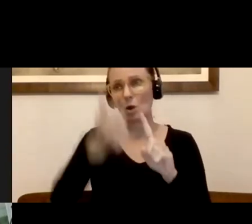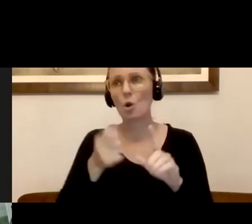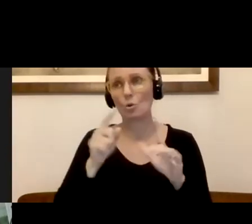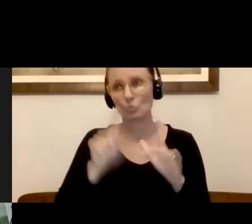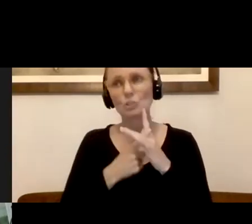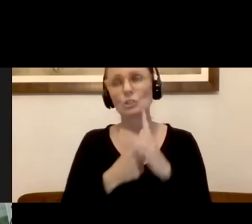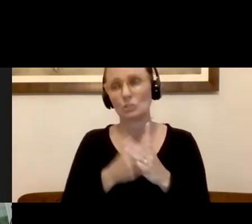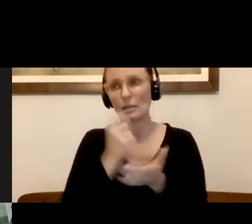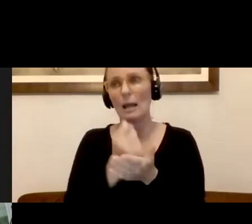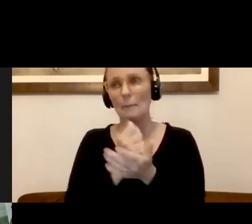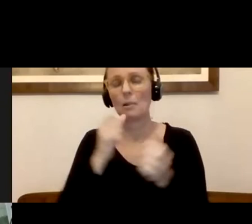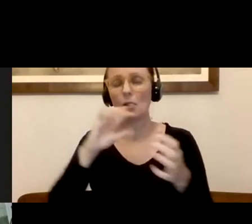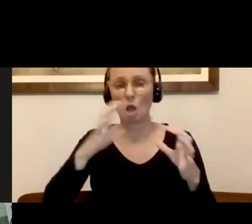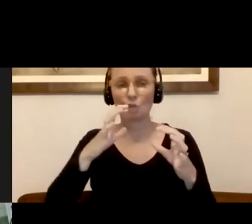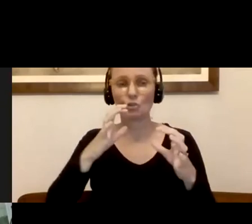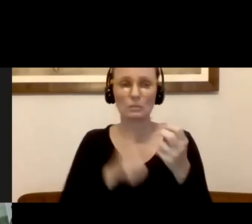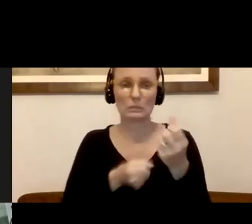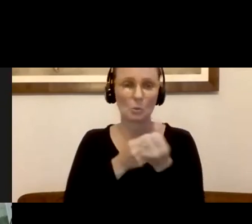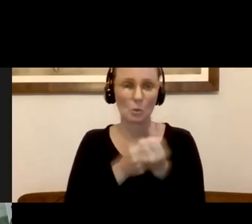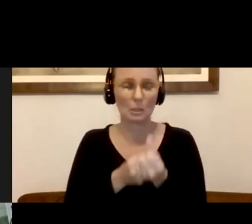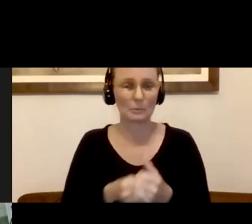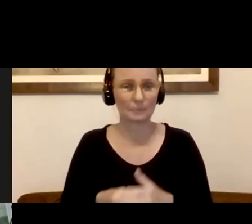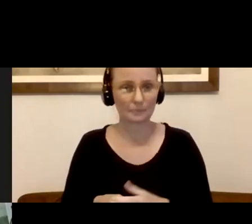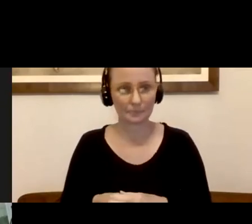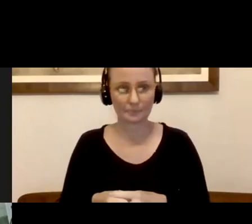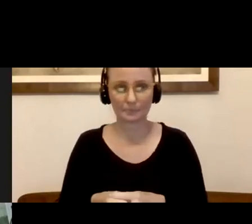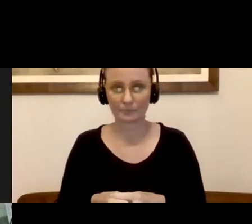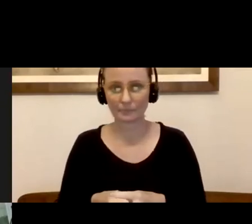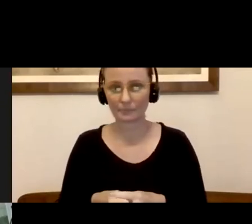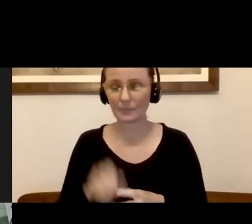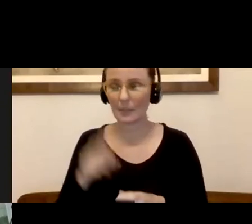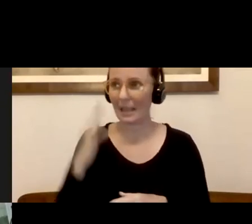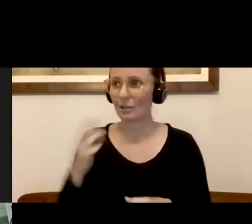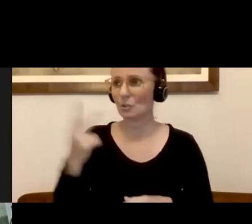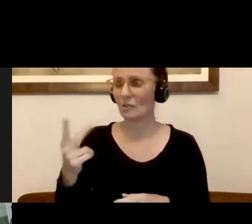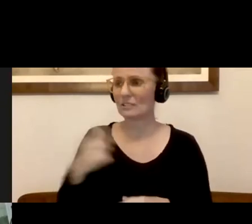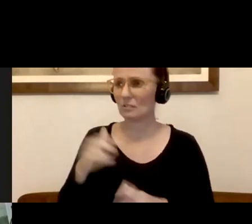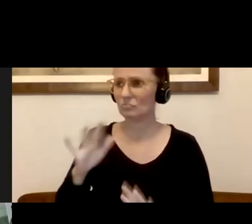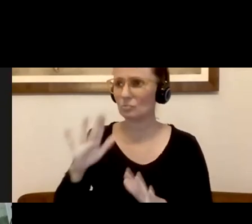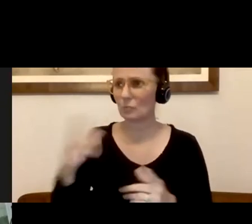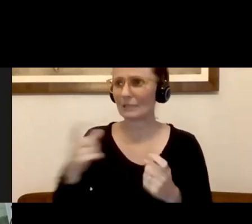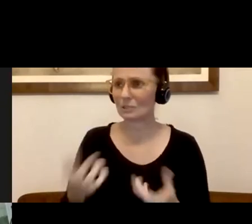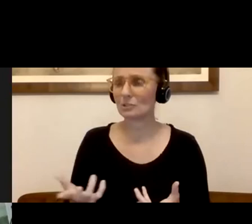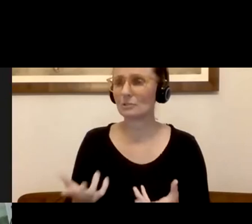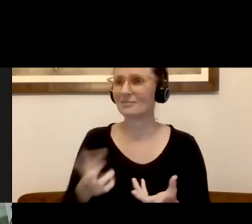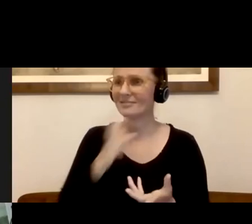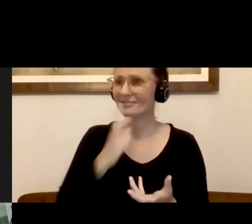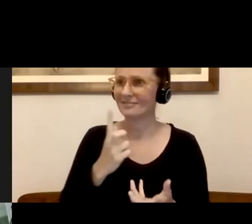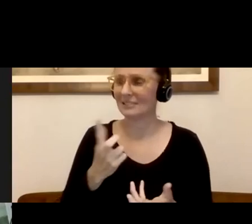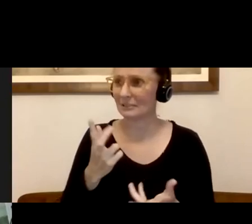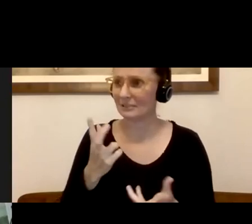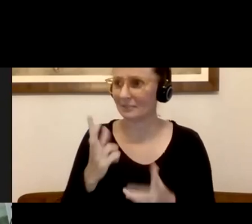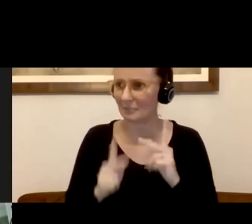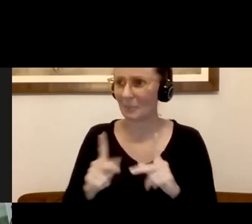Thank you, Cindy. And this is a great question. And as soon as we saw it, we're, uh, we jumped all over it. It is one of those practical things as we think